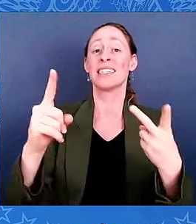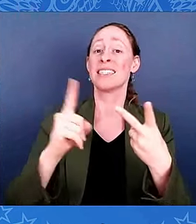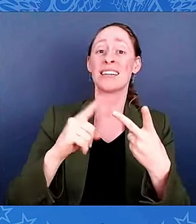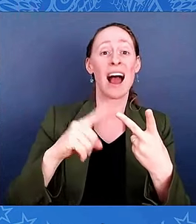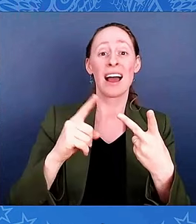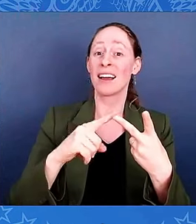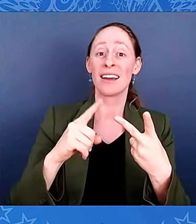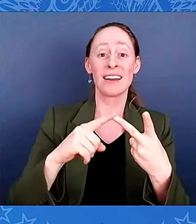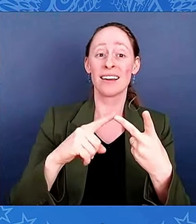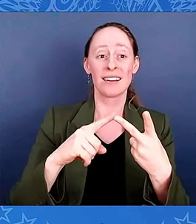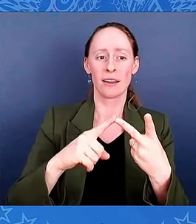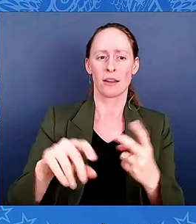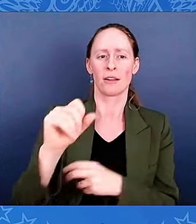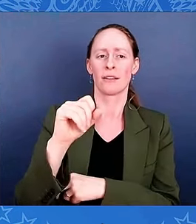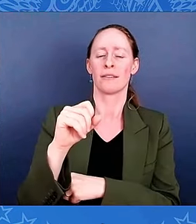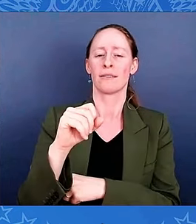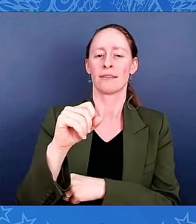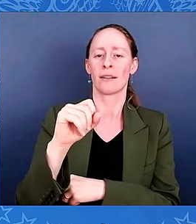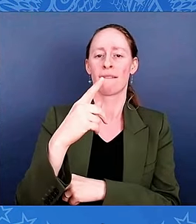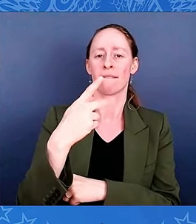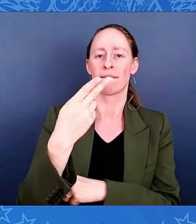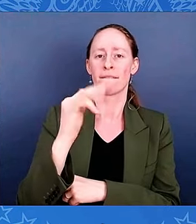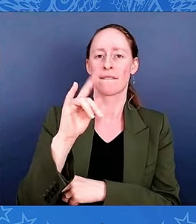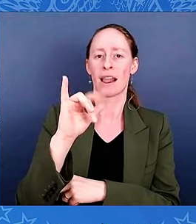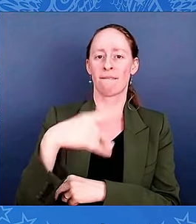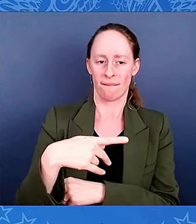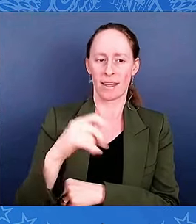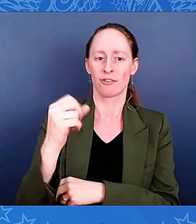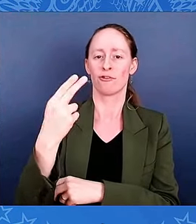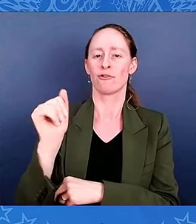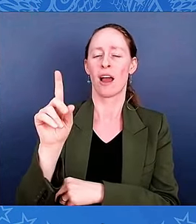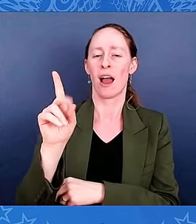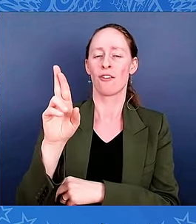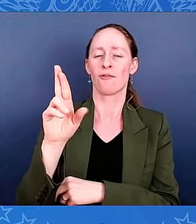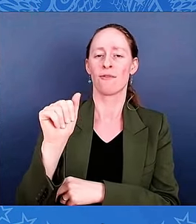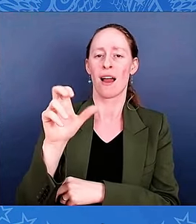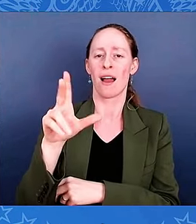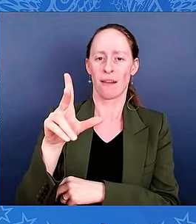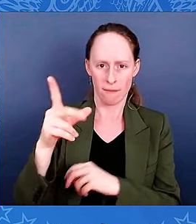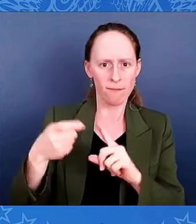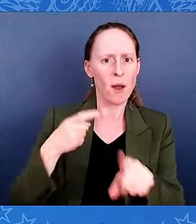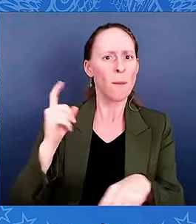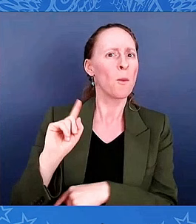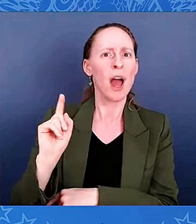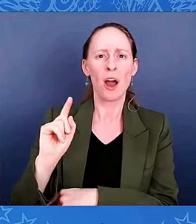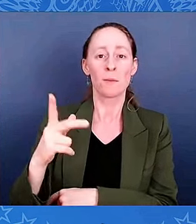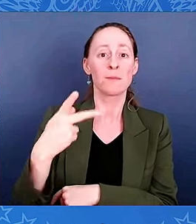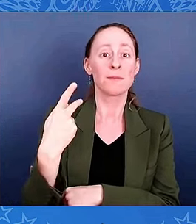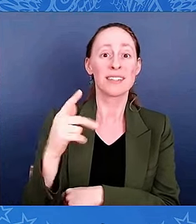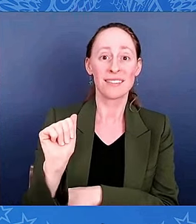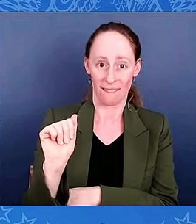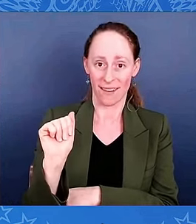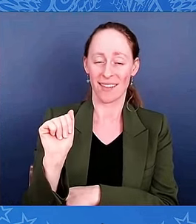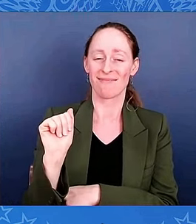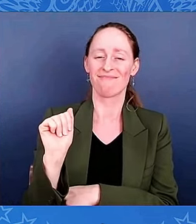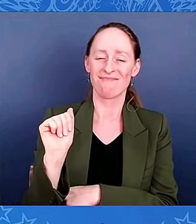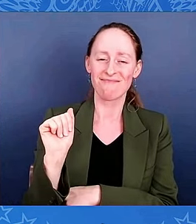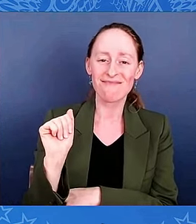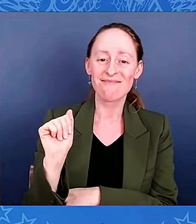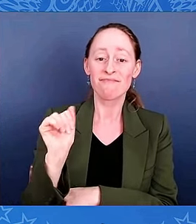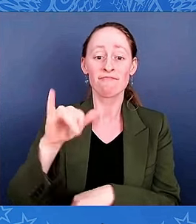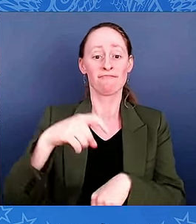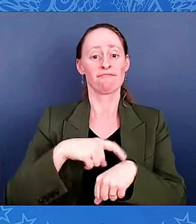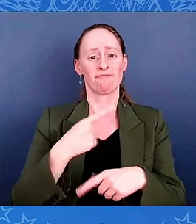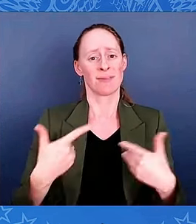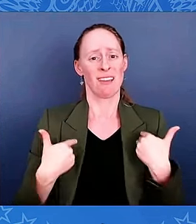teenager, Philip was an orphan, a laborer, did everything he could to get by. And from what we know, he